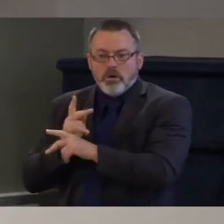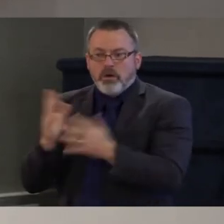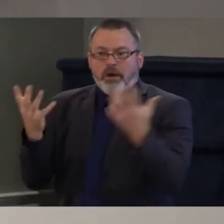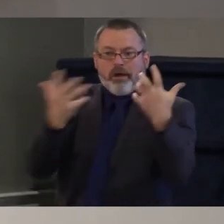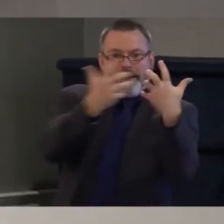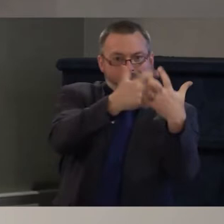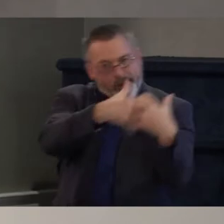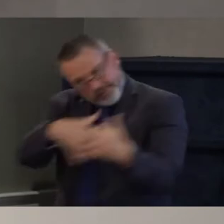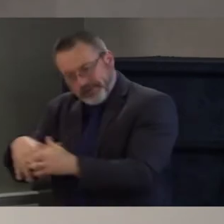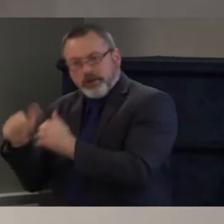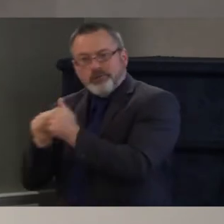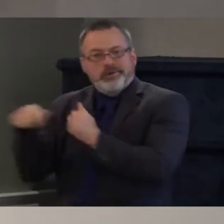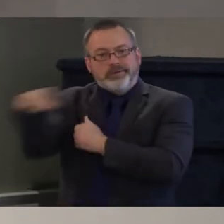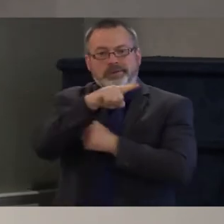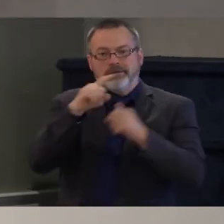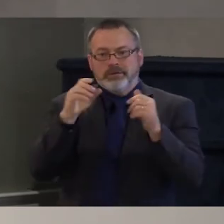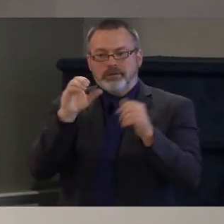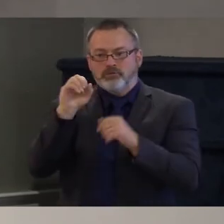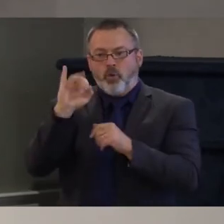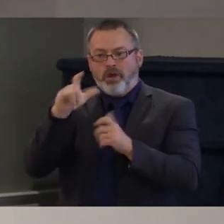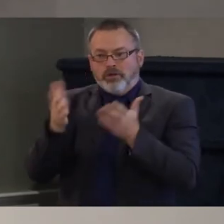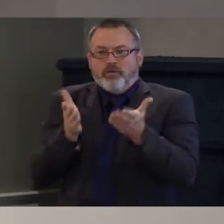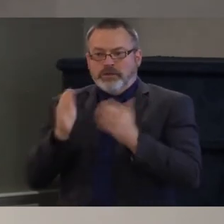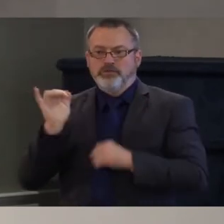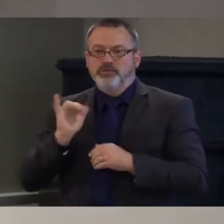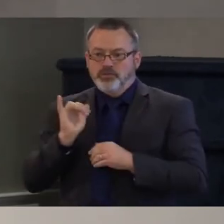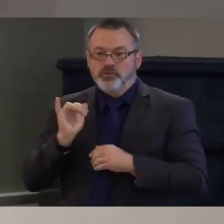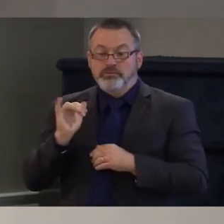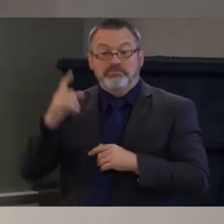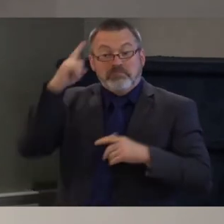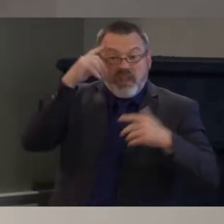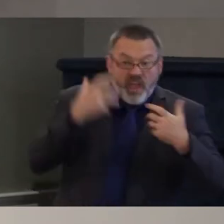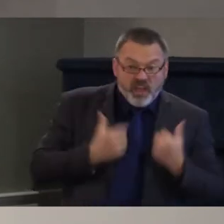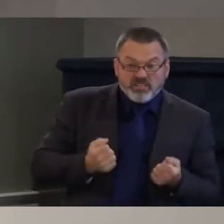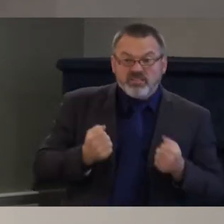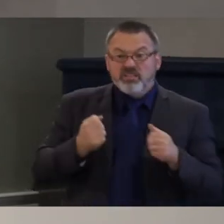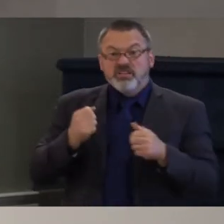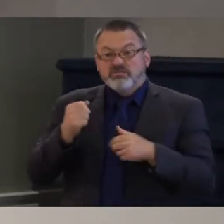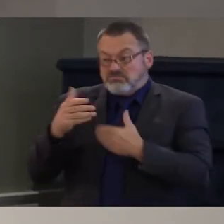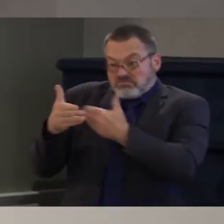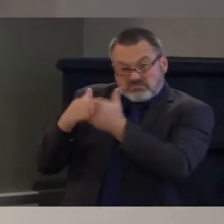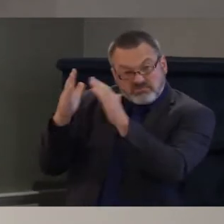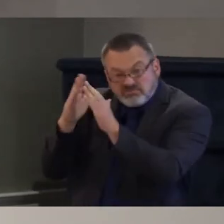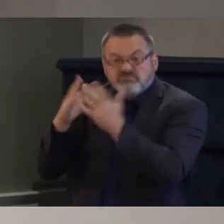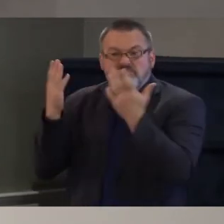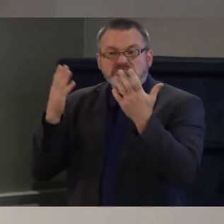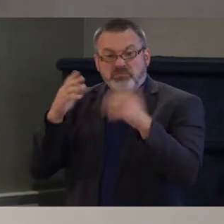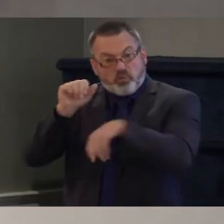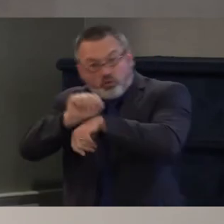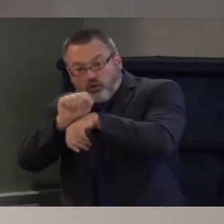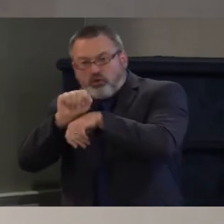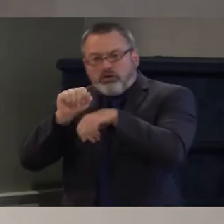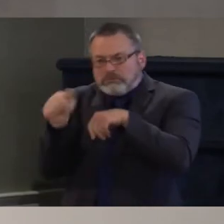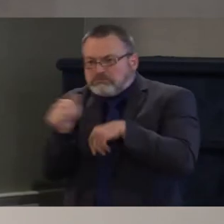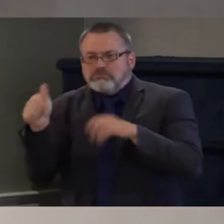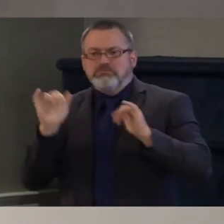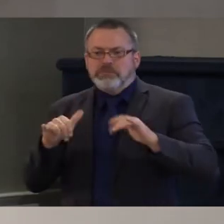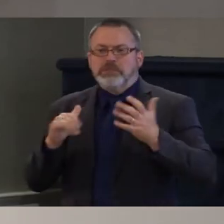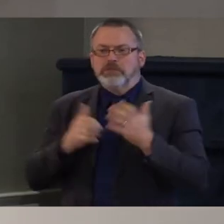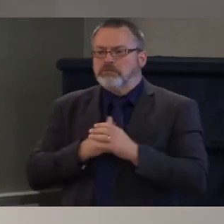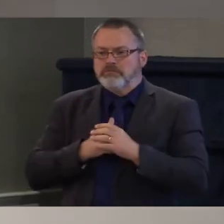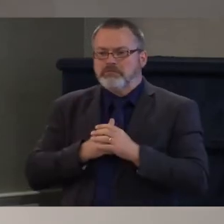alluded to, as well as housing that is integrated into downtown. So it is growing our housing stock sustainably in